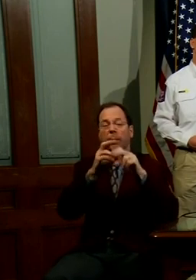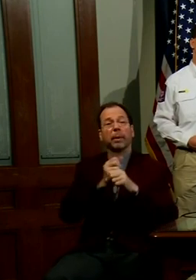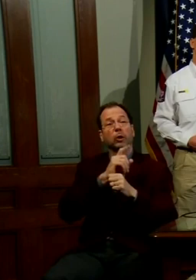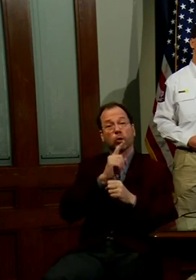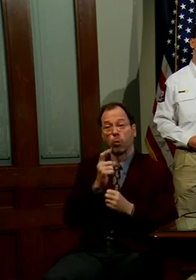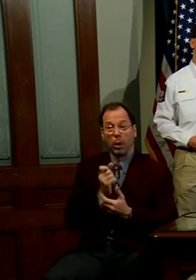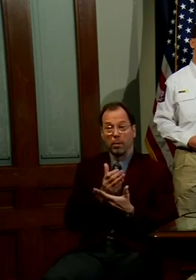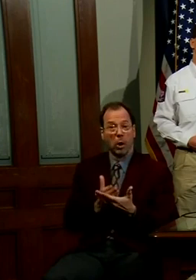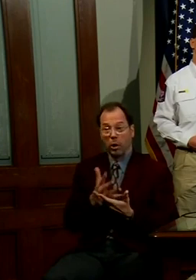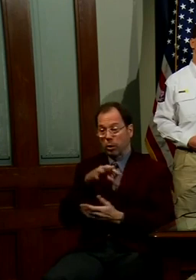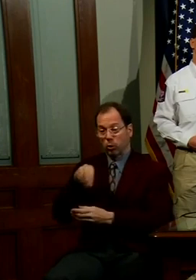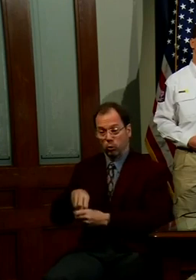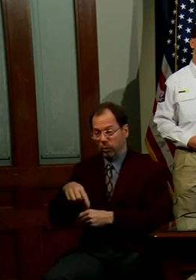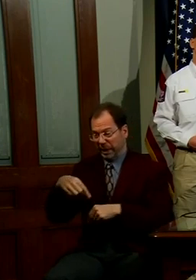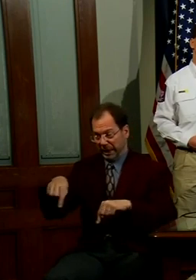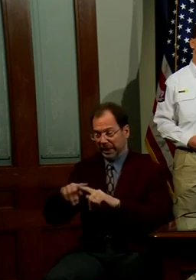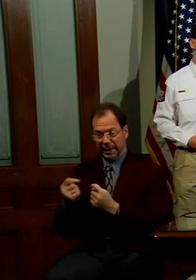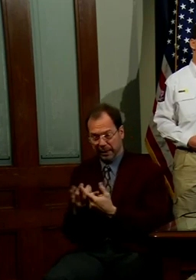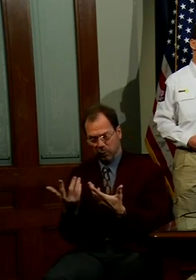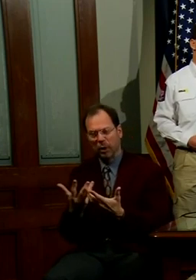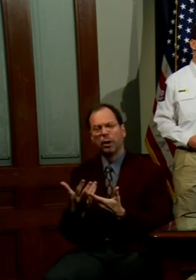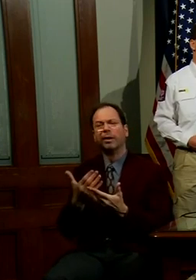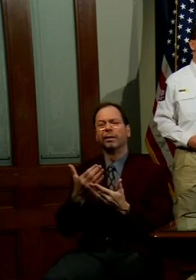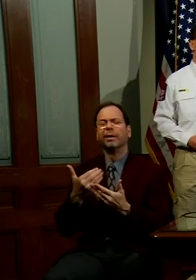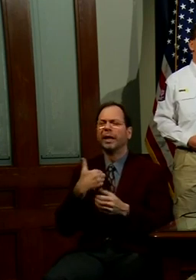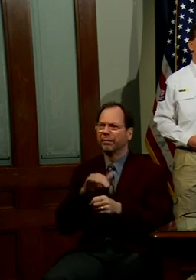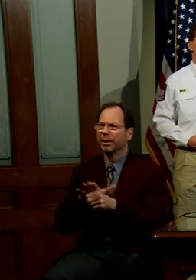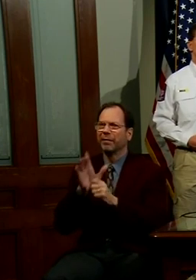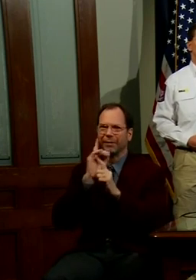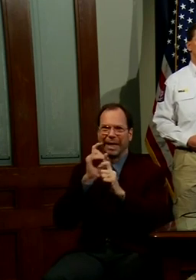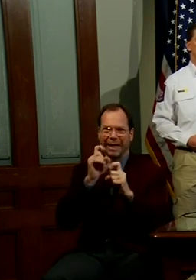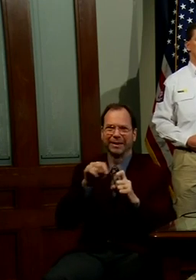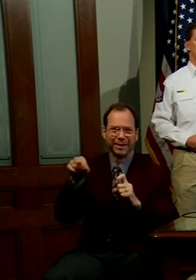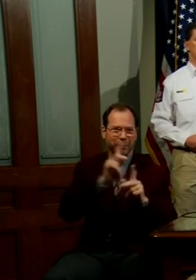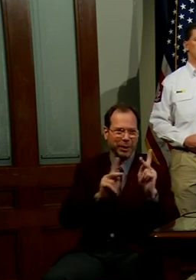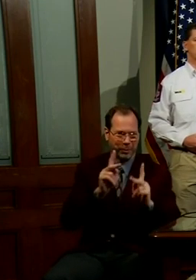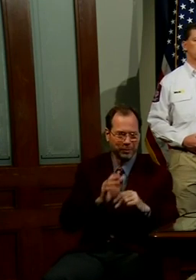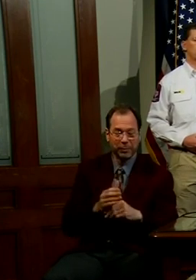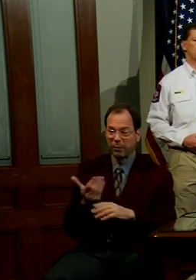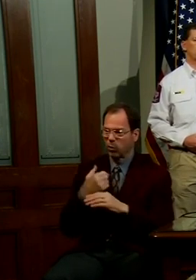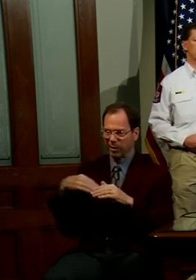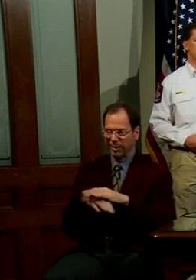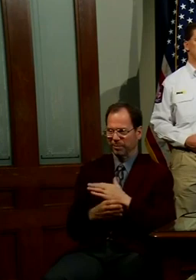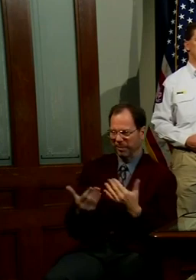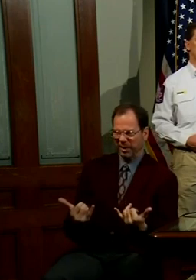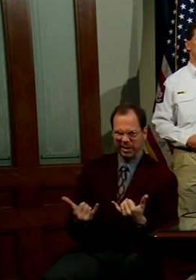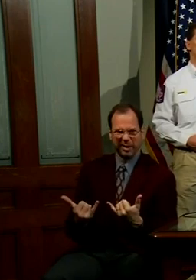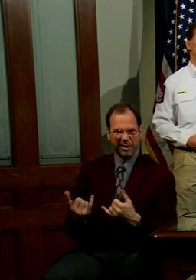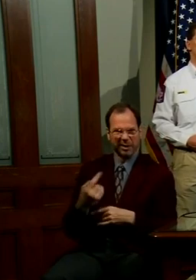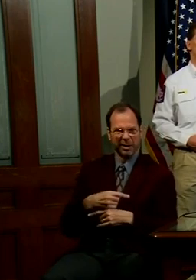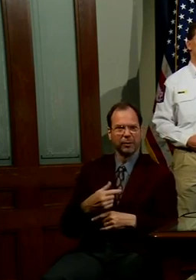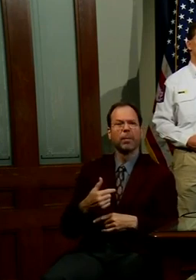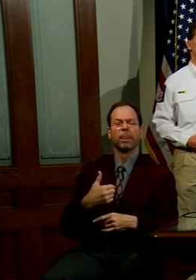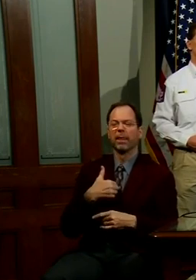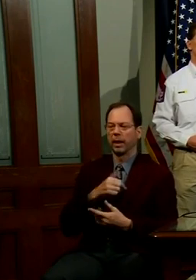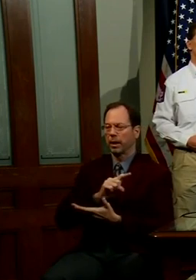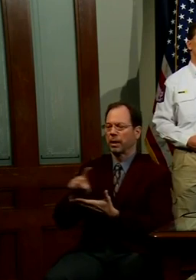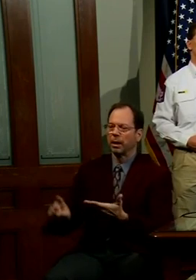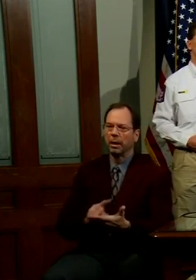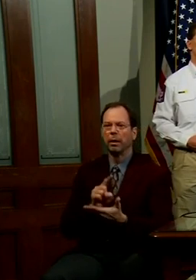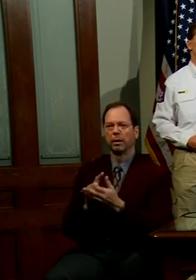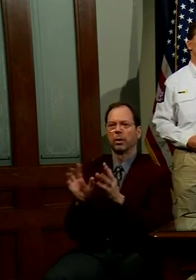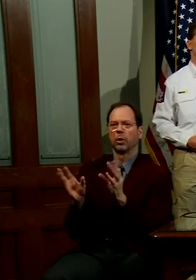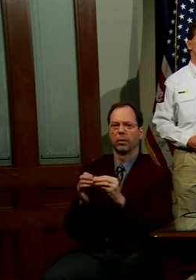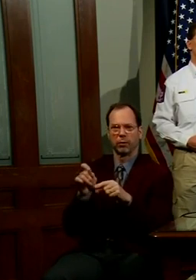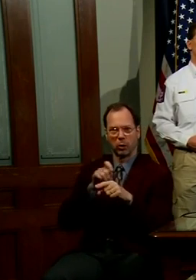component of that will include adequate testing. Right before I came in here today, I was on an hour-long conference